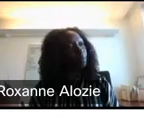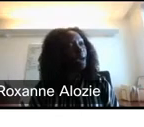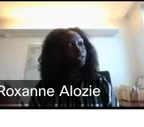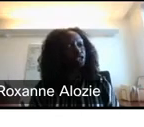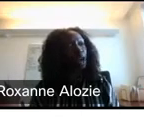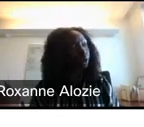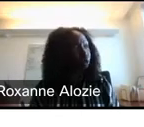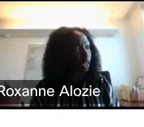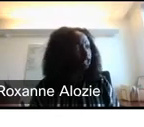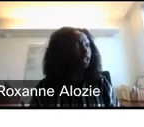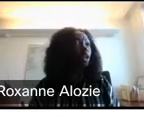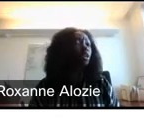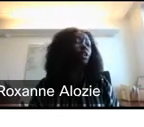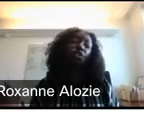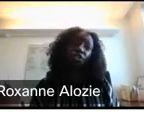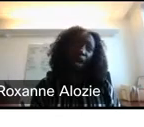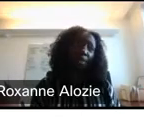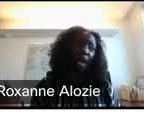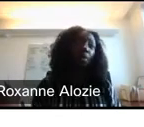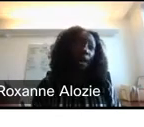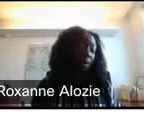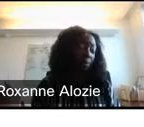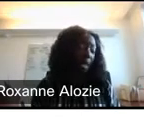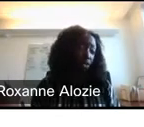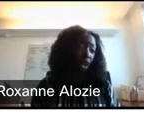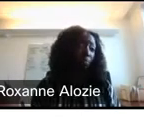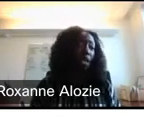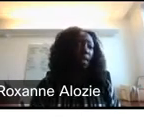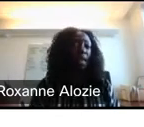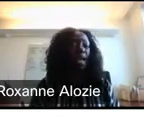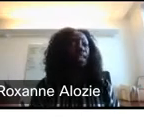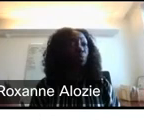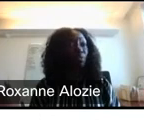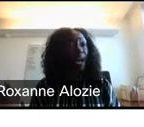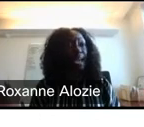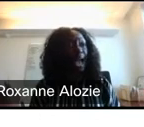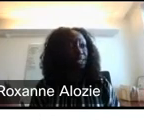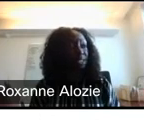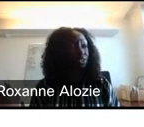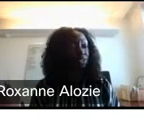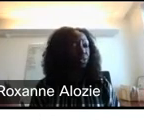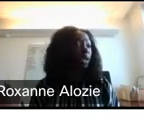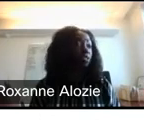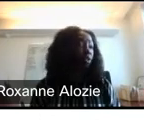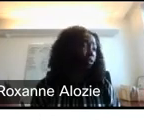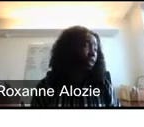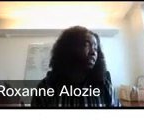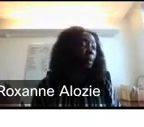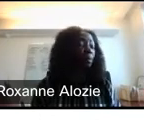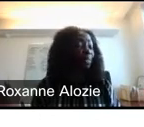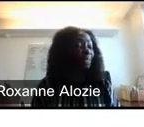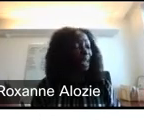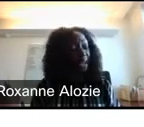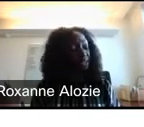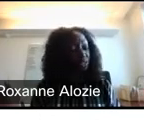development impact, job creation, good jobs, high quality paying jobs, that it's providing access to a service